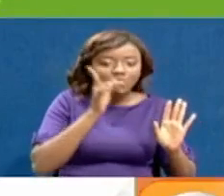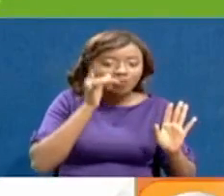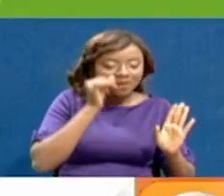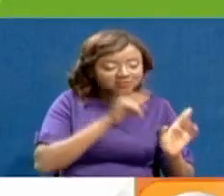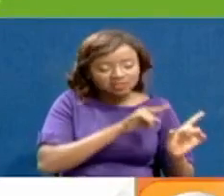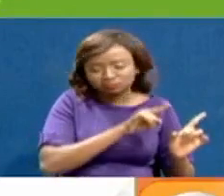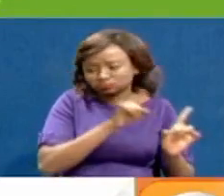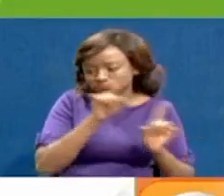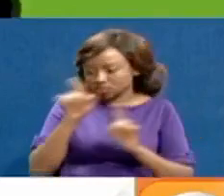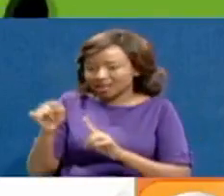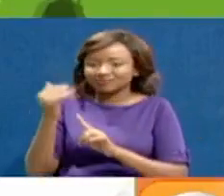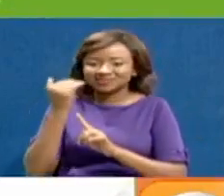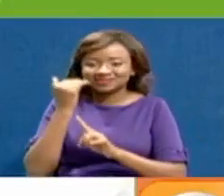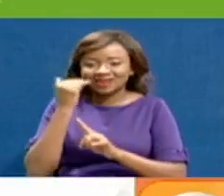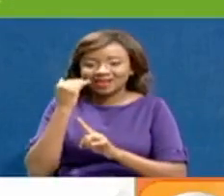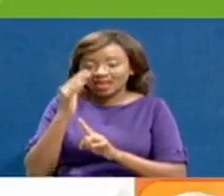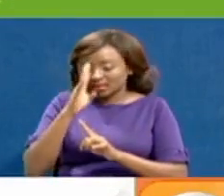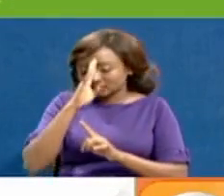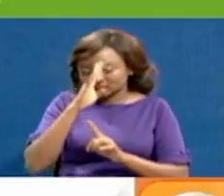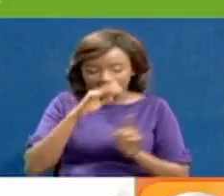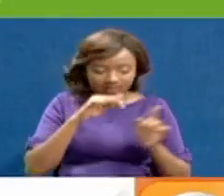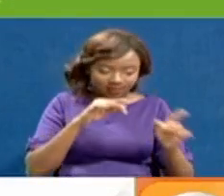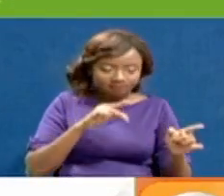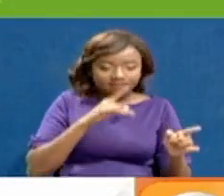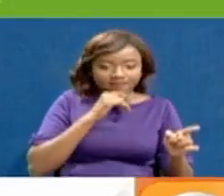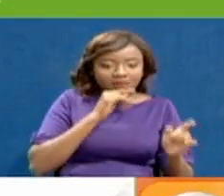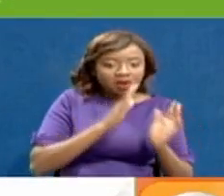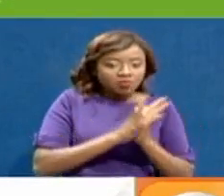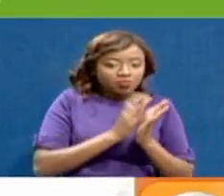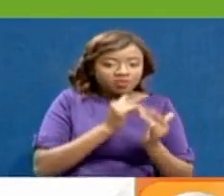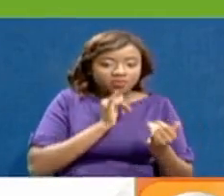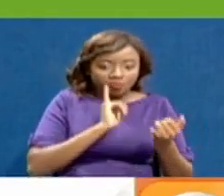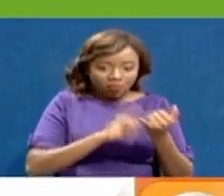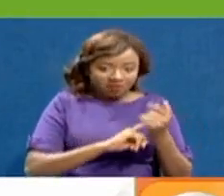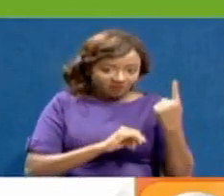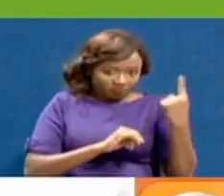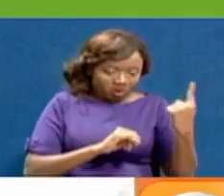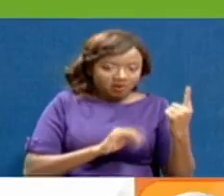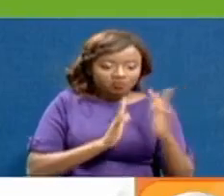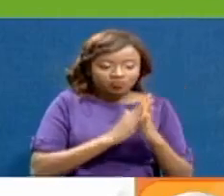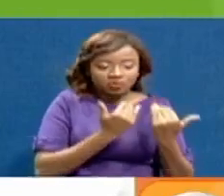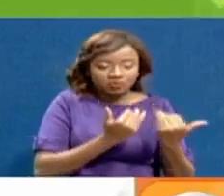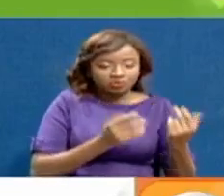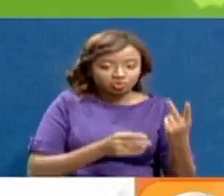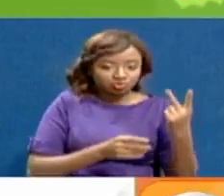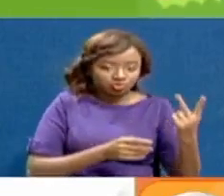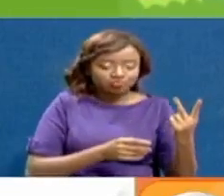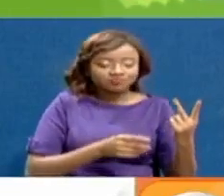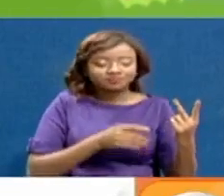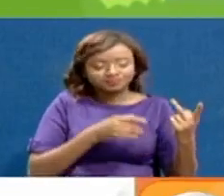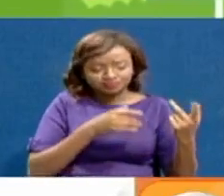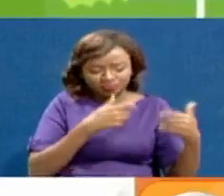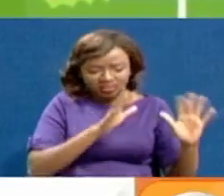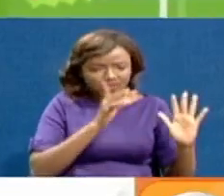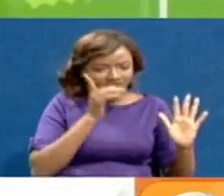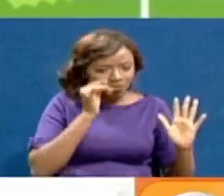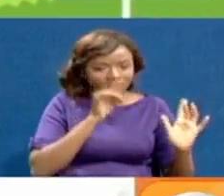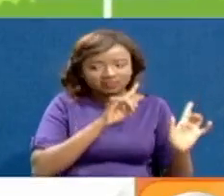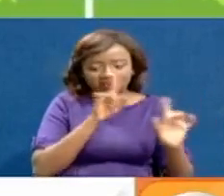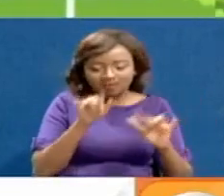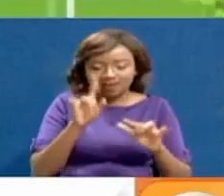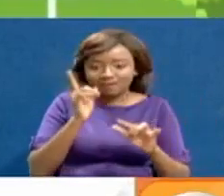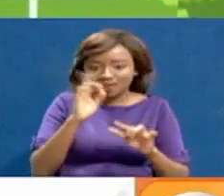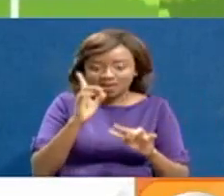On Sunday, the 5th of April, James and one of his wives, together with their two daughters, left Mombasa for Nairobi.